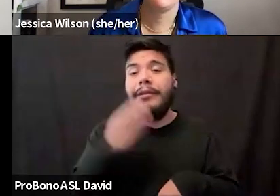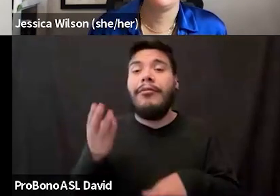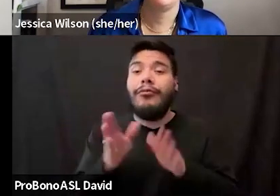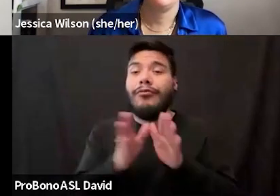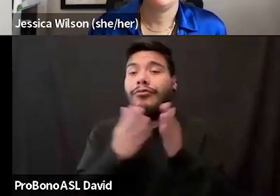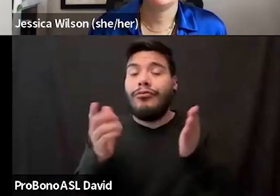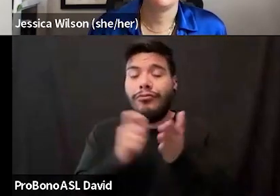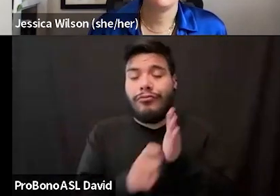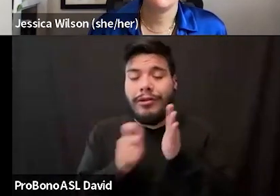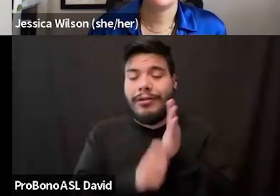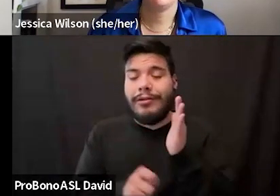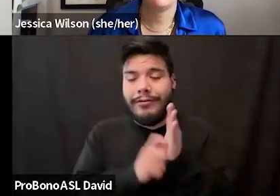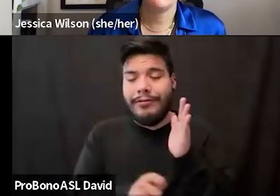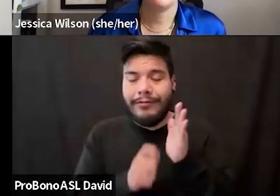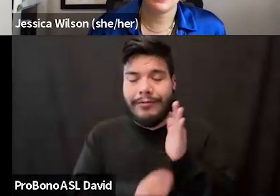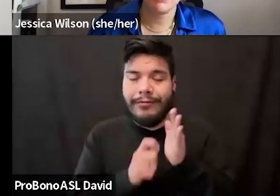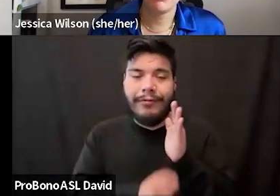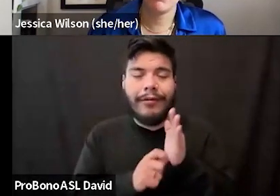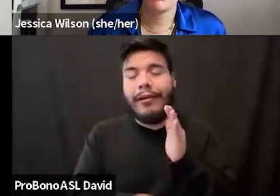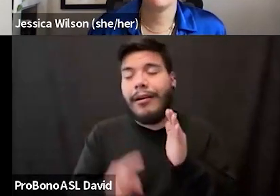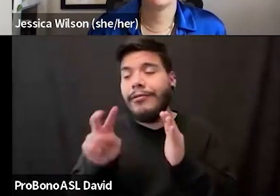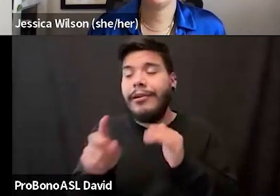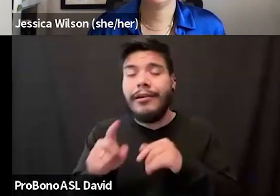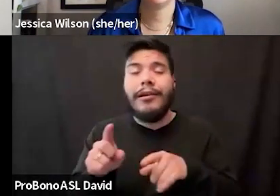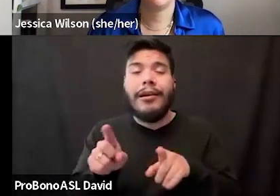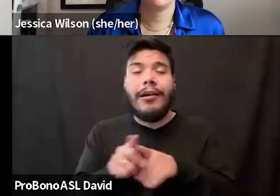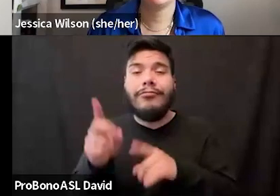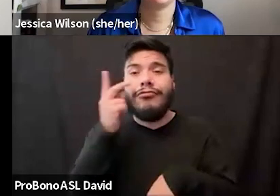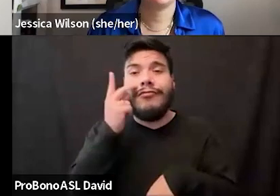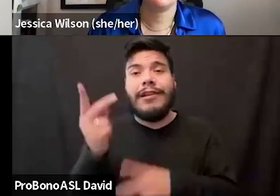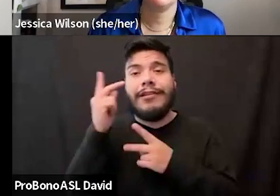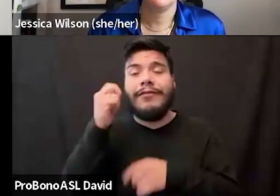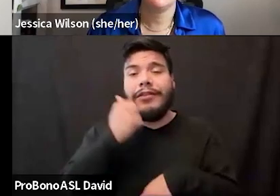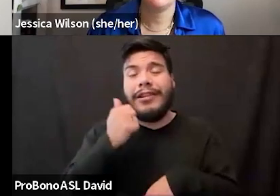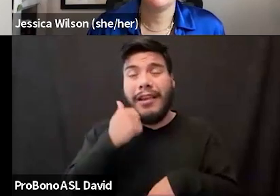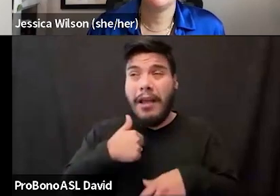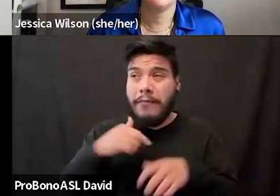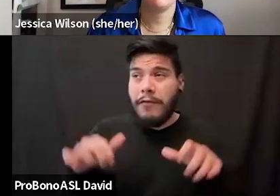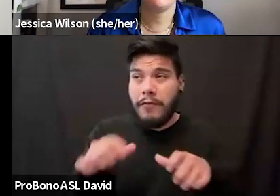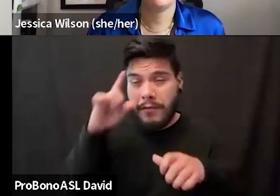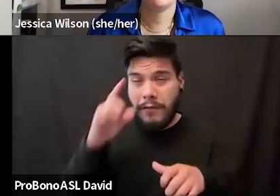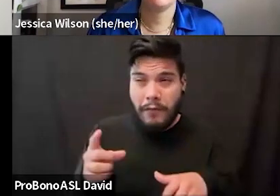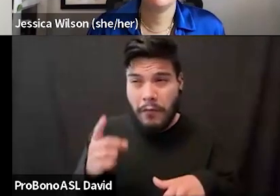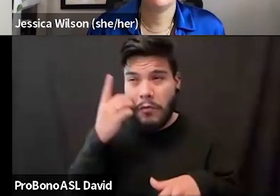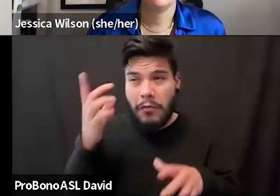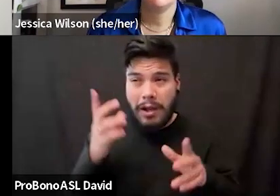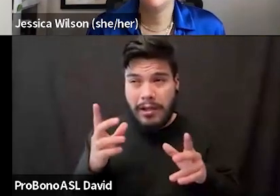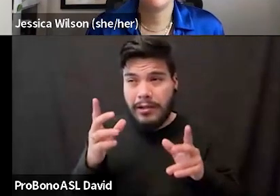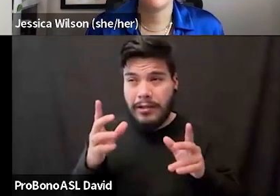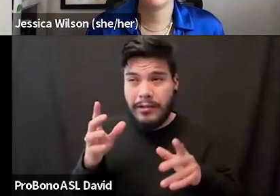think about it as a reflection of everyday, like, am I performing for whiteness? Like, what am I doing? Um, type of